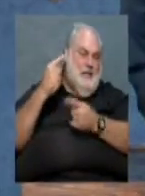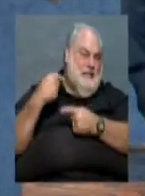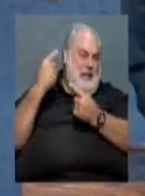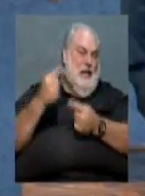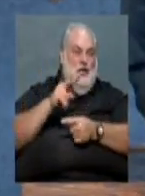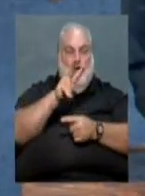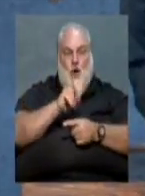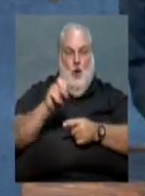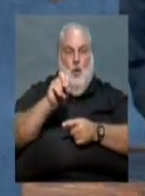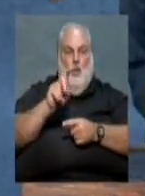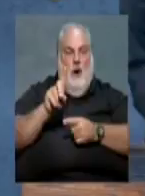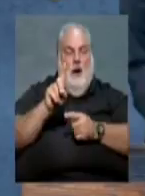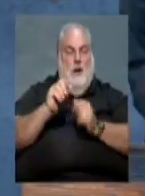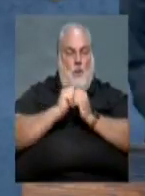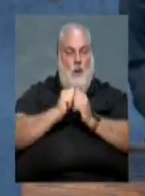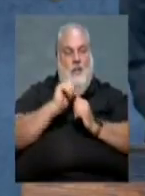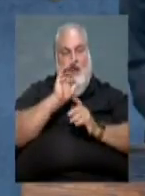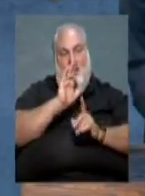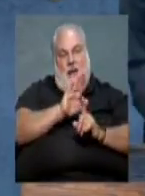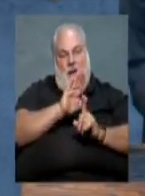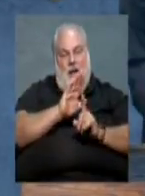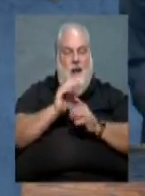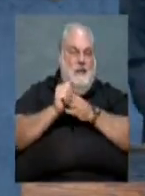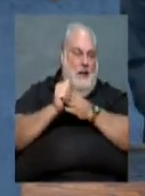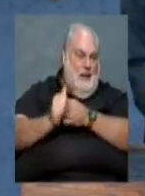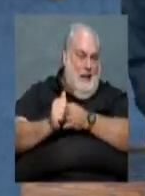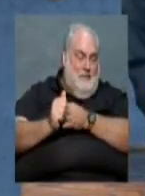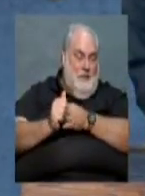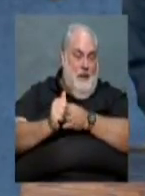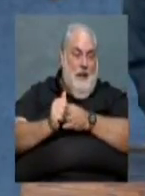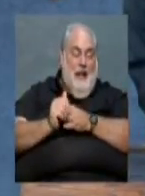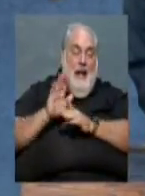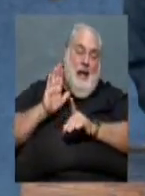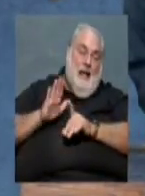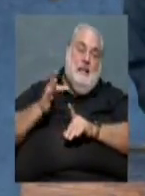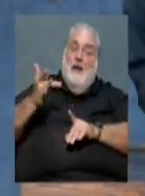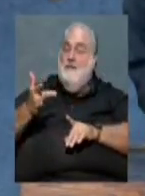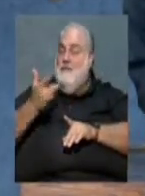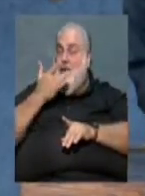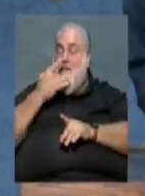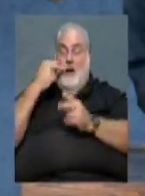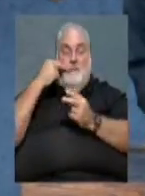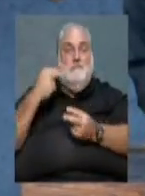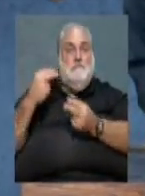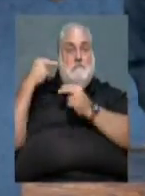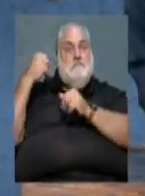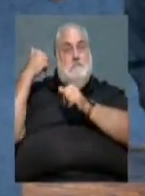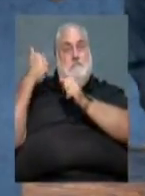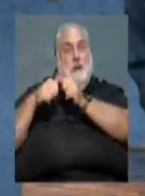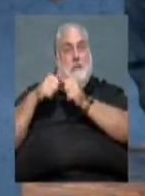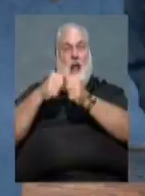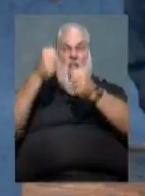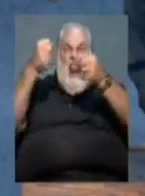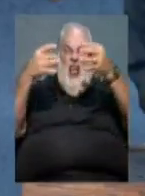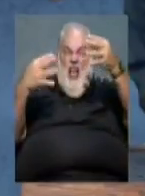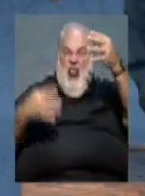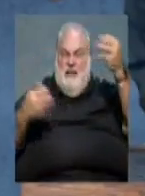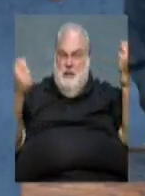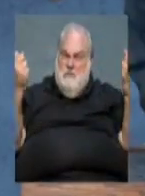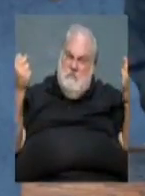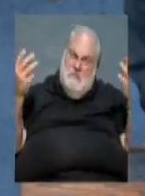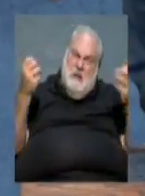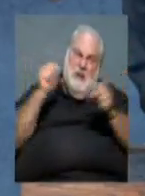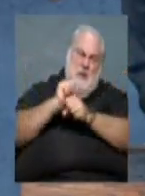under his leadership. According to Mike, his favorite memory of the city, there's really too many to list. Working